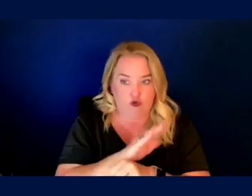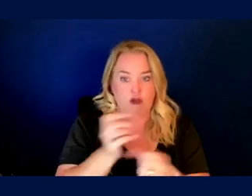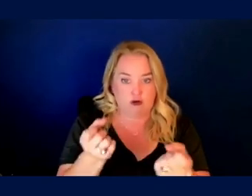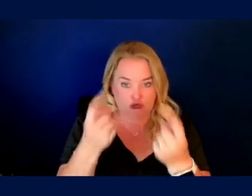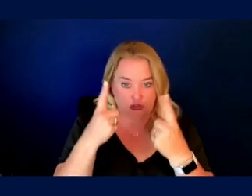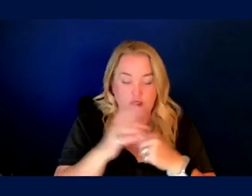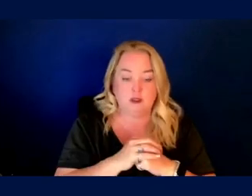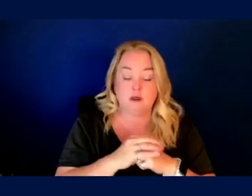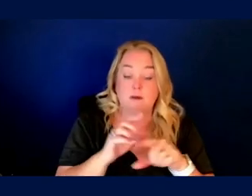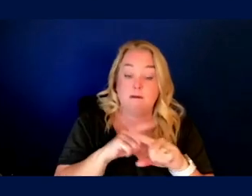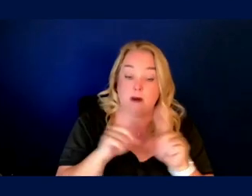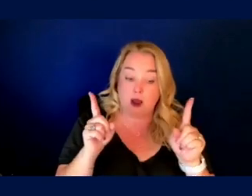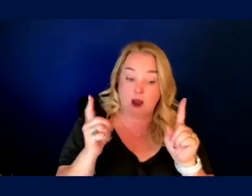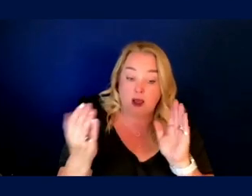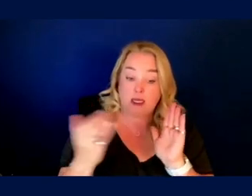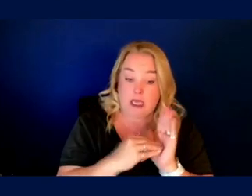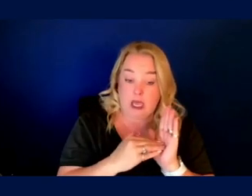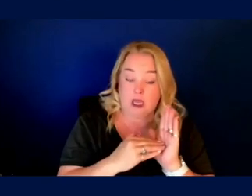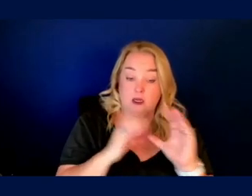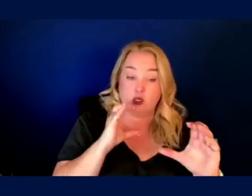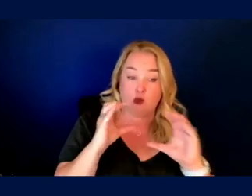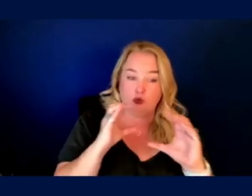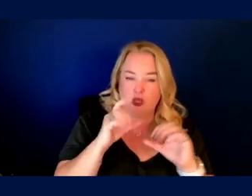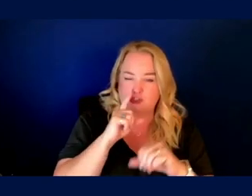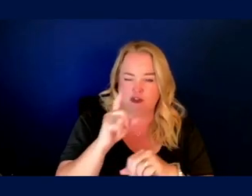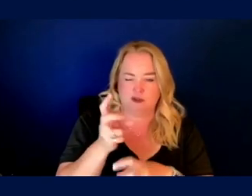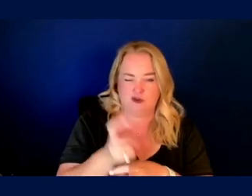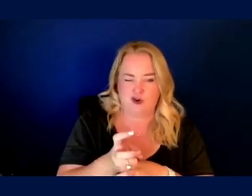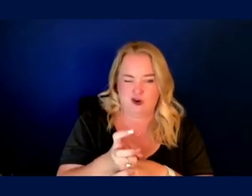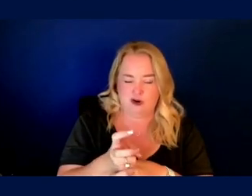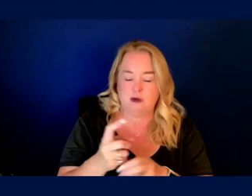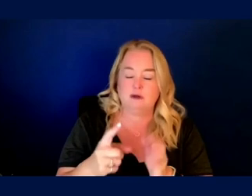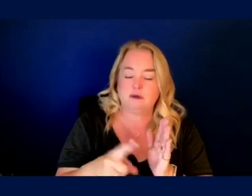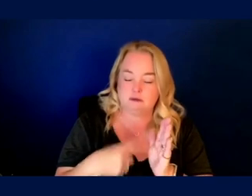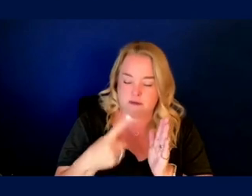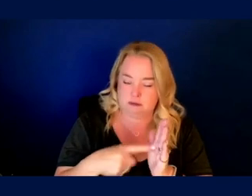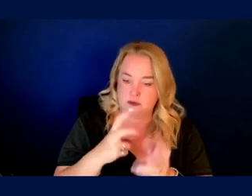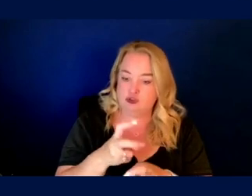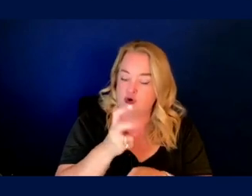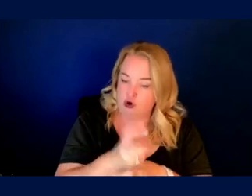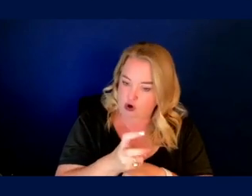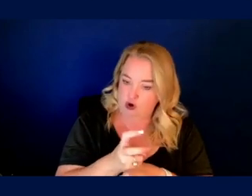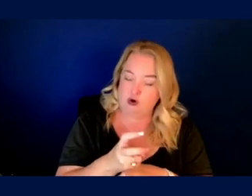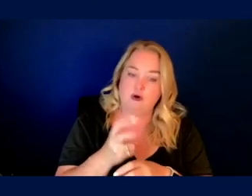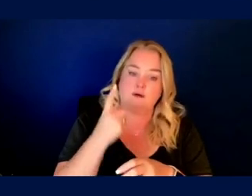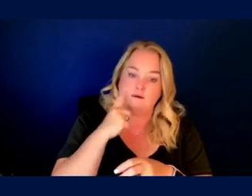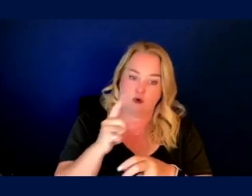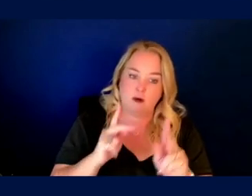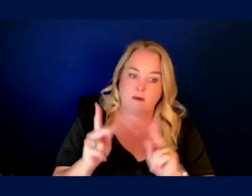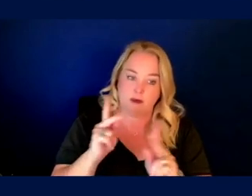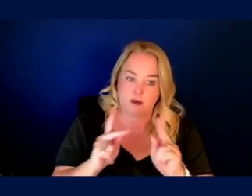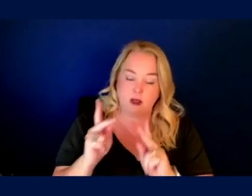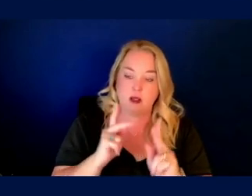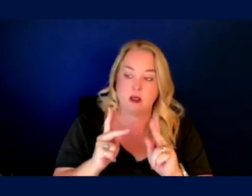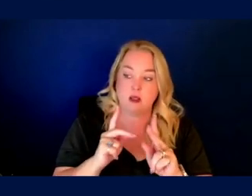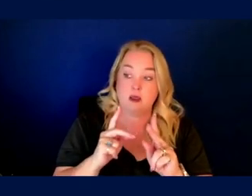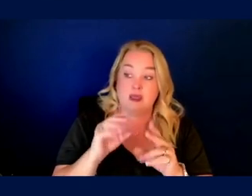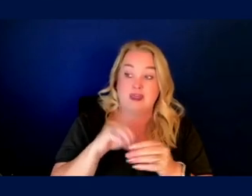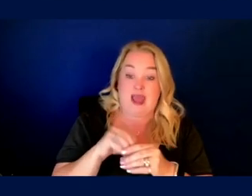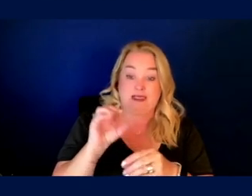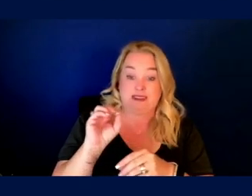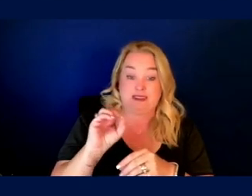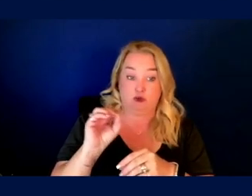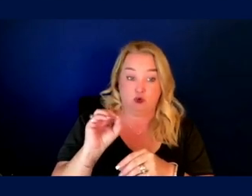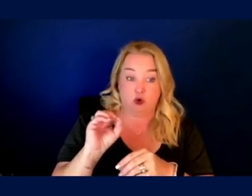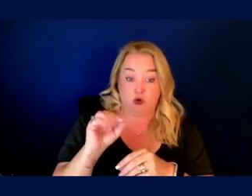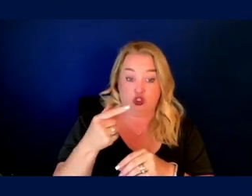But, you know, more to the point, communication is hard. Communication is hard on the best of days for the best of people. In that zero G flight environment